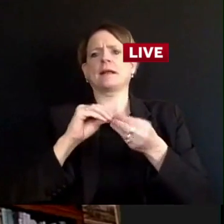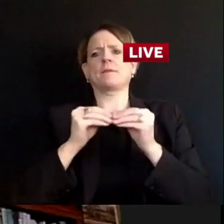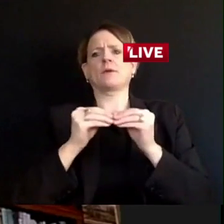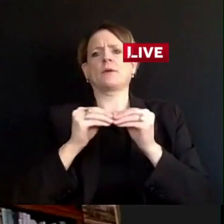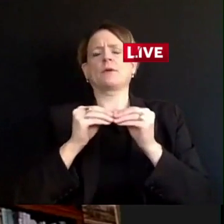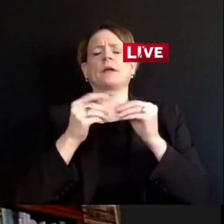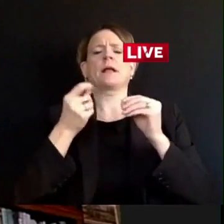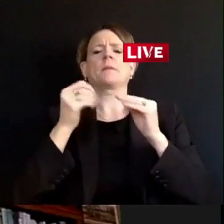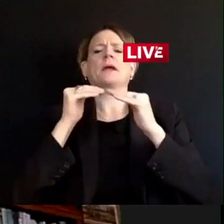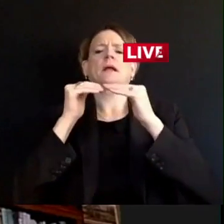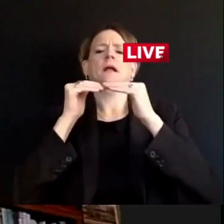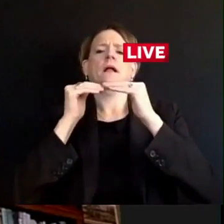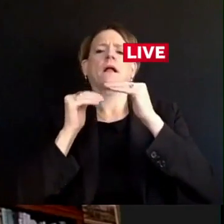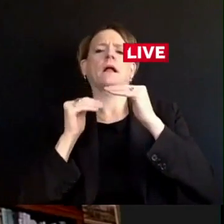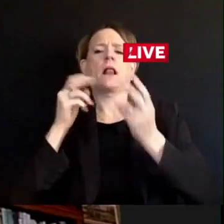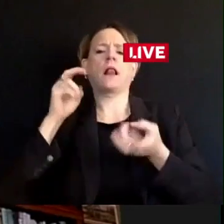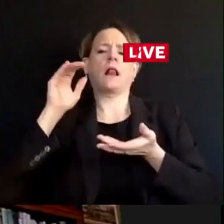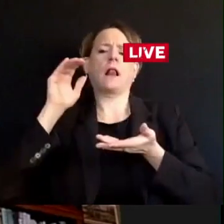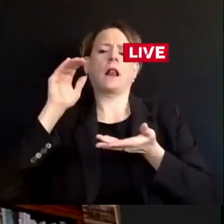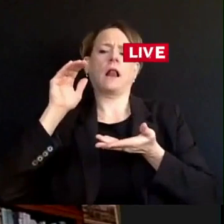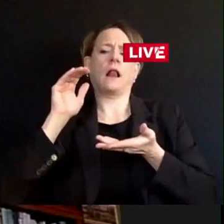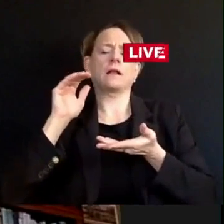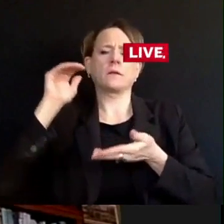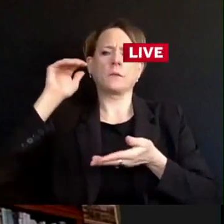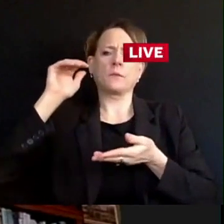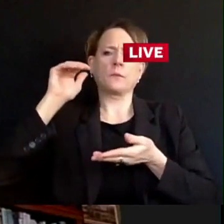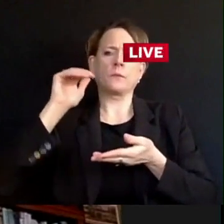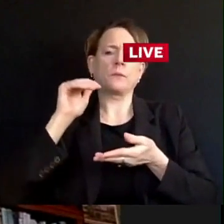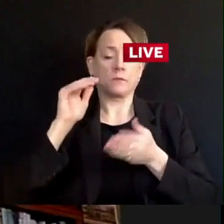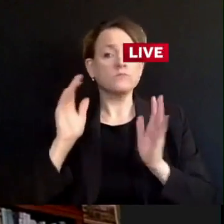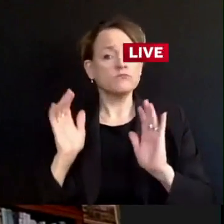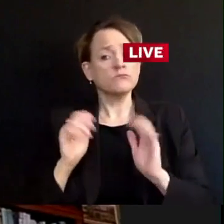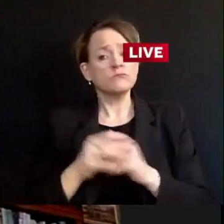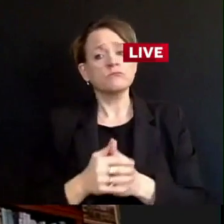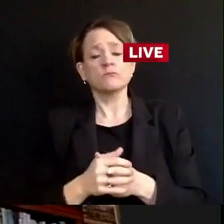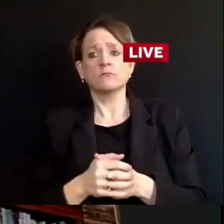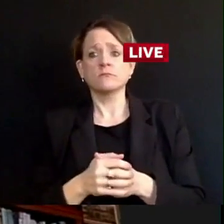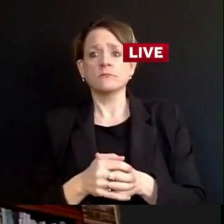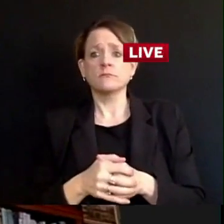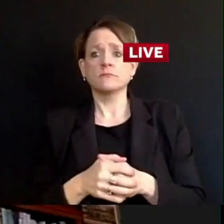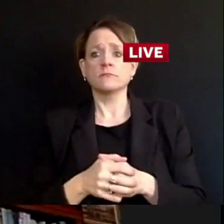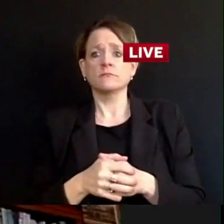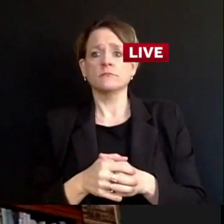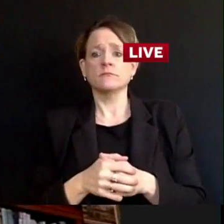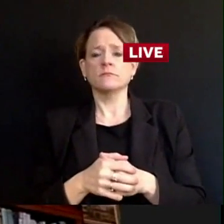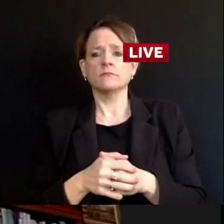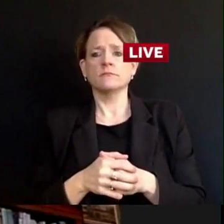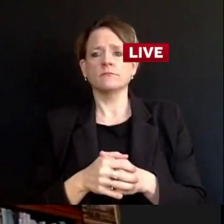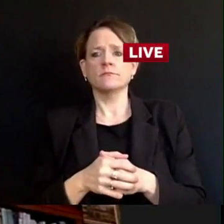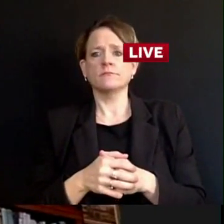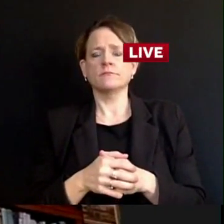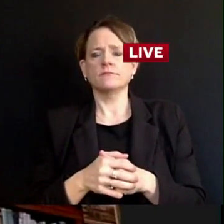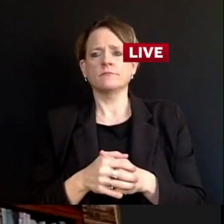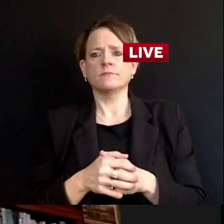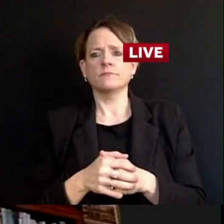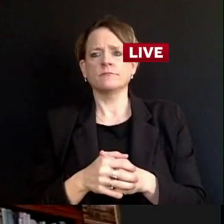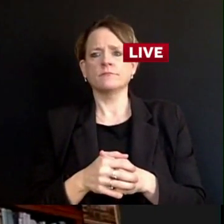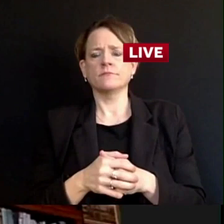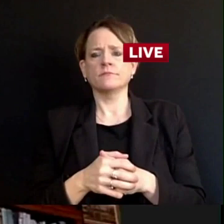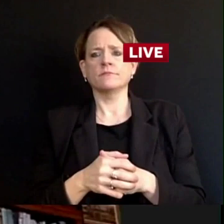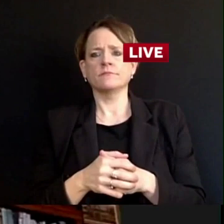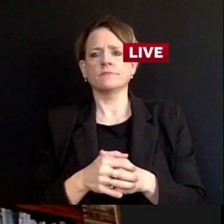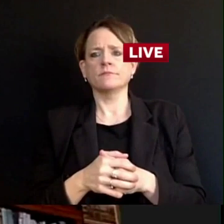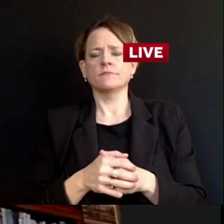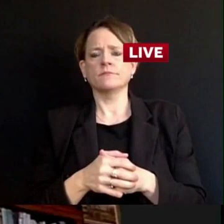of our cases, the case fatality rate was high. Now that we have cases in all age groups and younger people in particular,